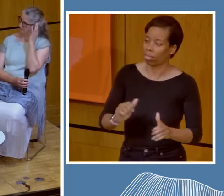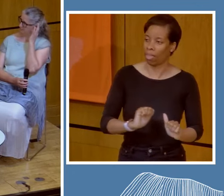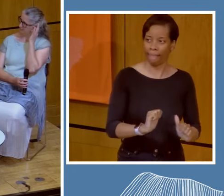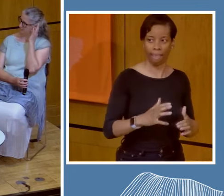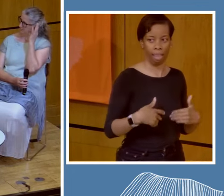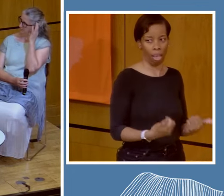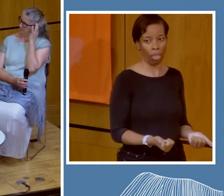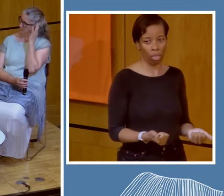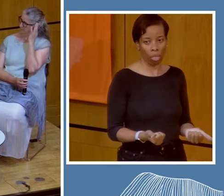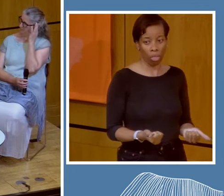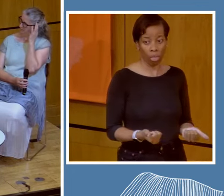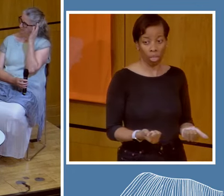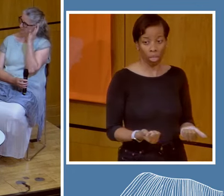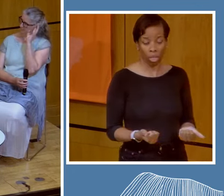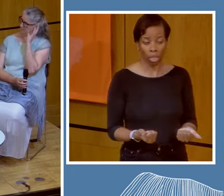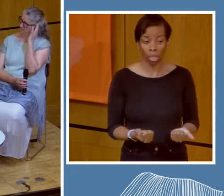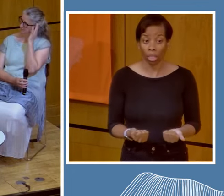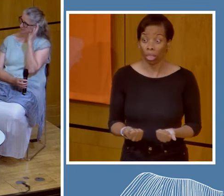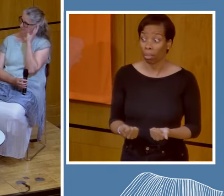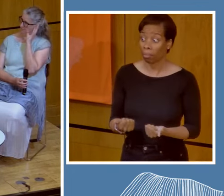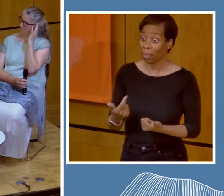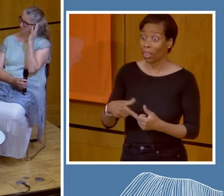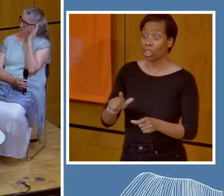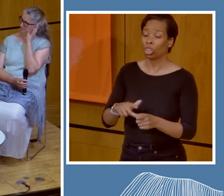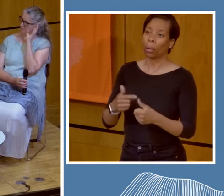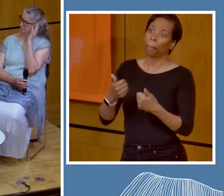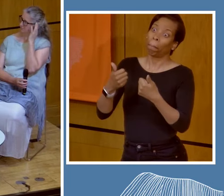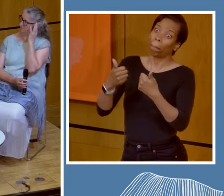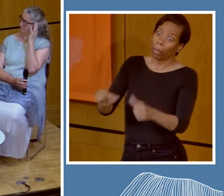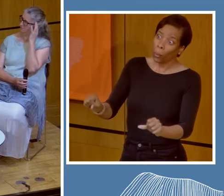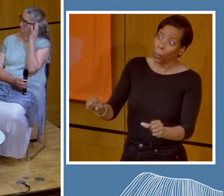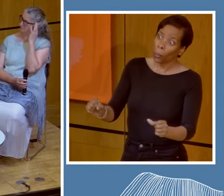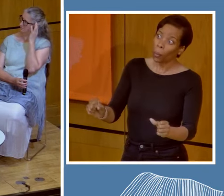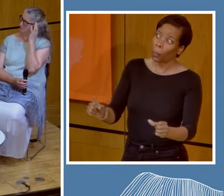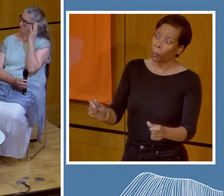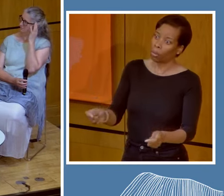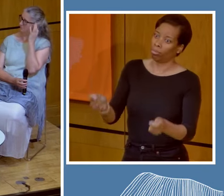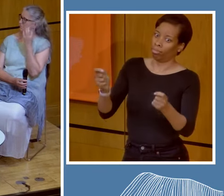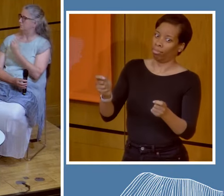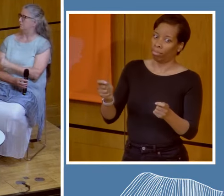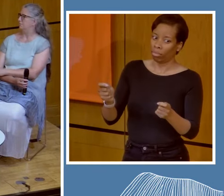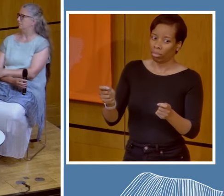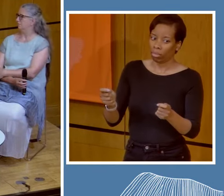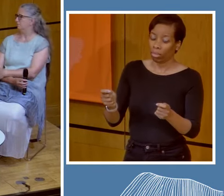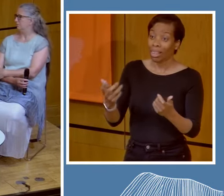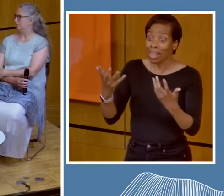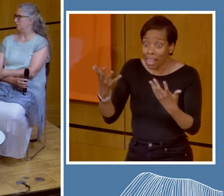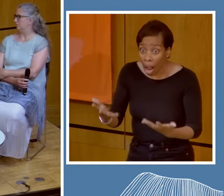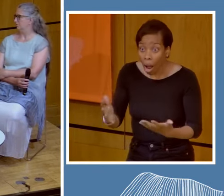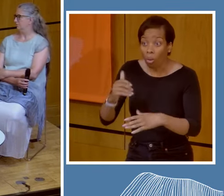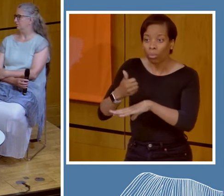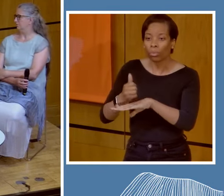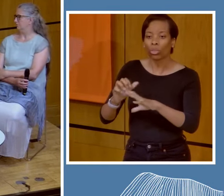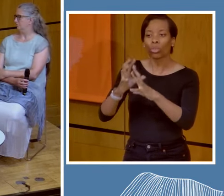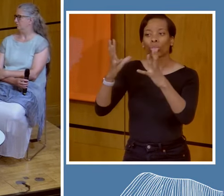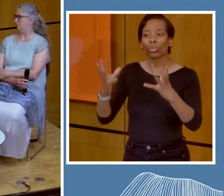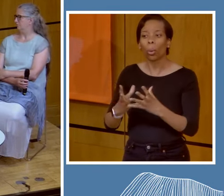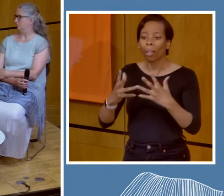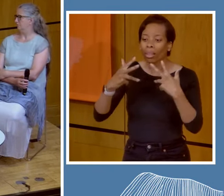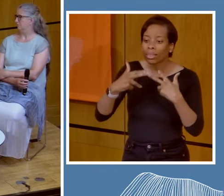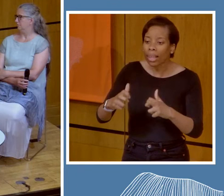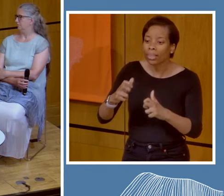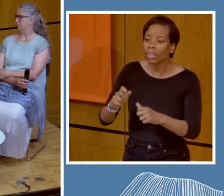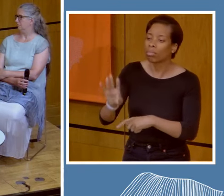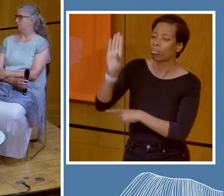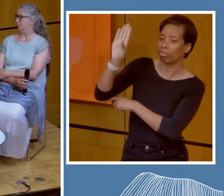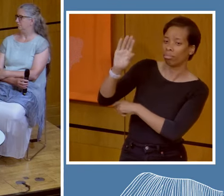of those movements happening this year, what's been interesting is that there's been a global study now put forward to say, okay, well, we're